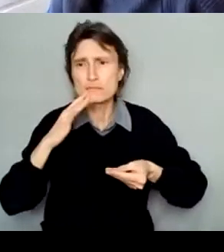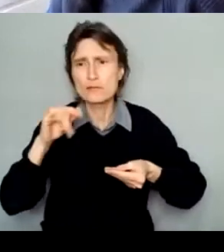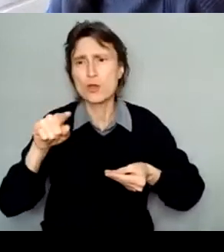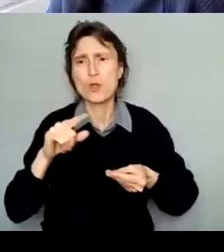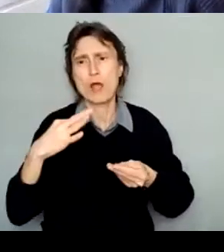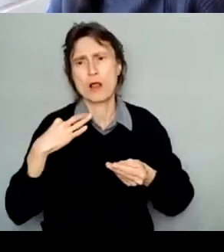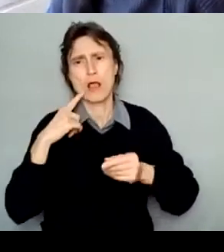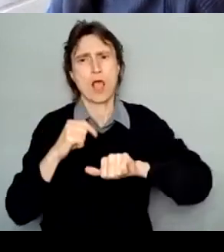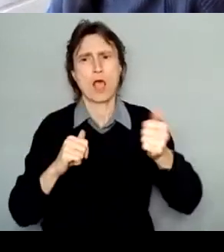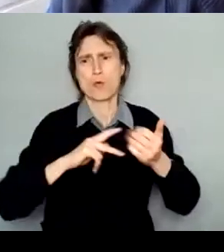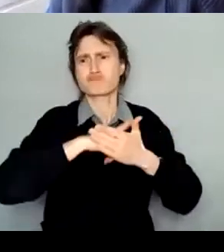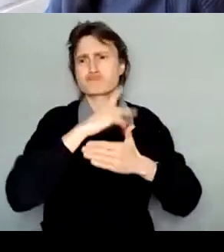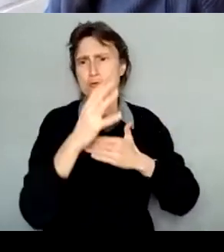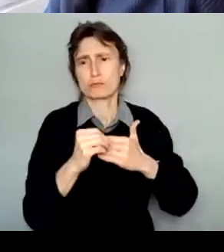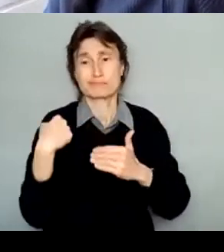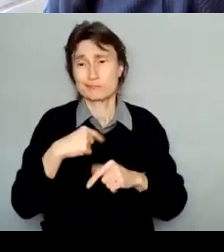earlier than that.